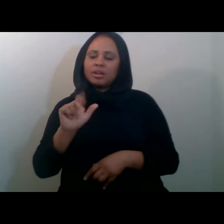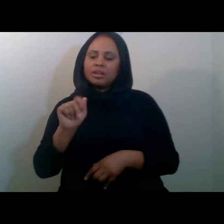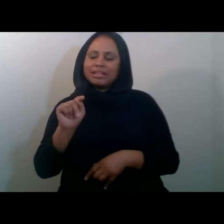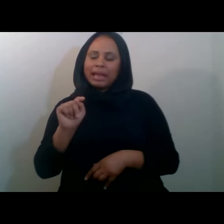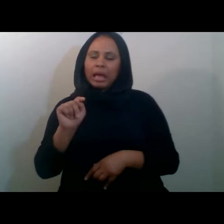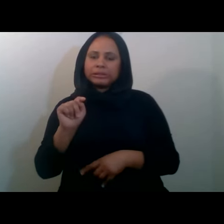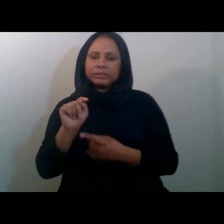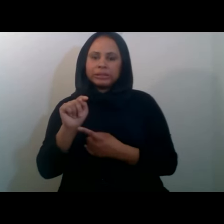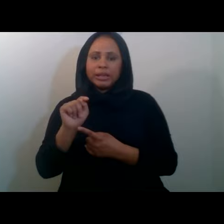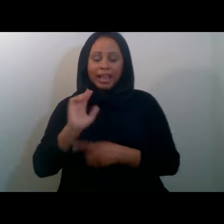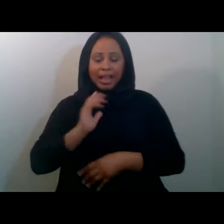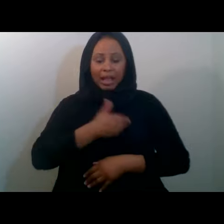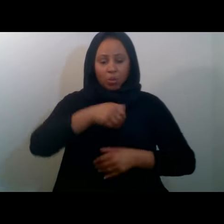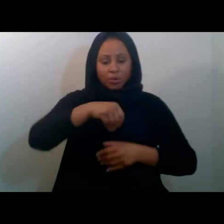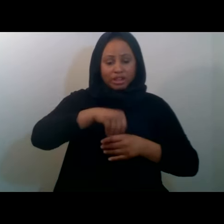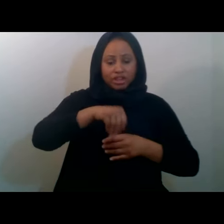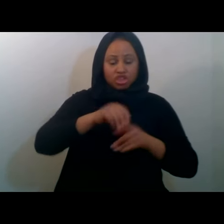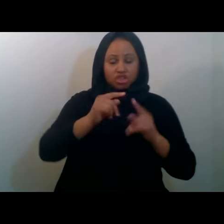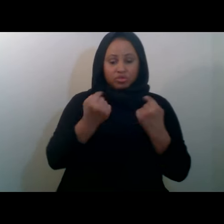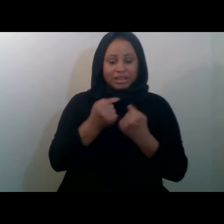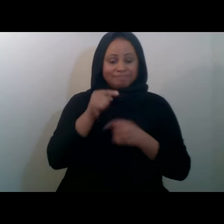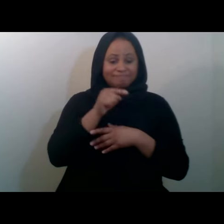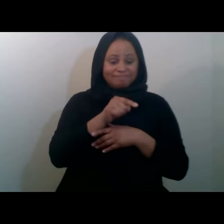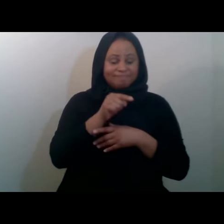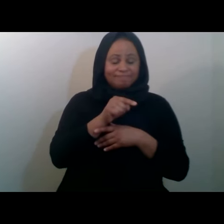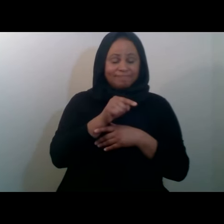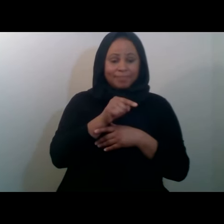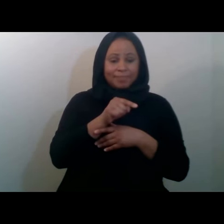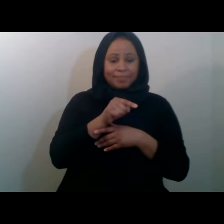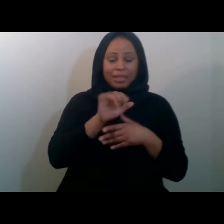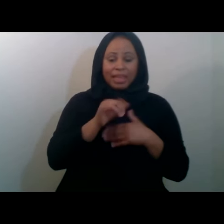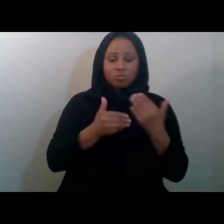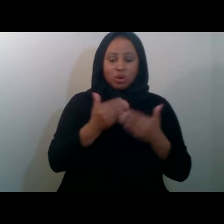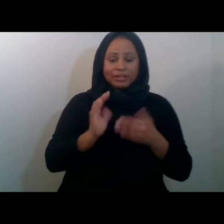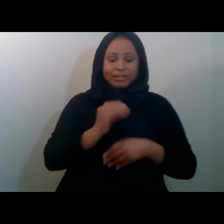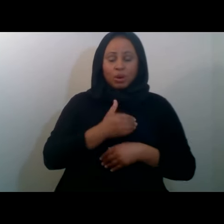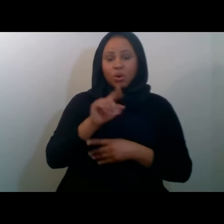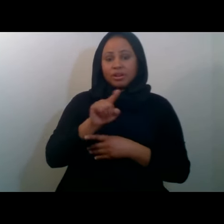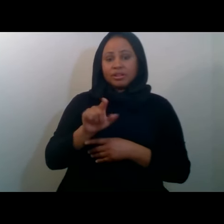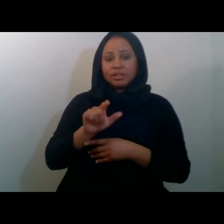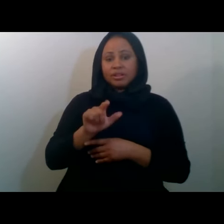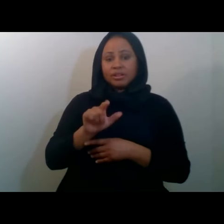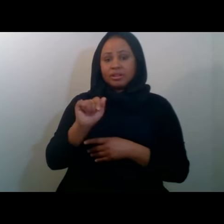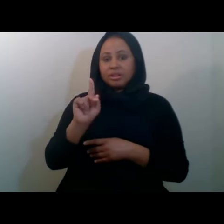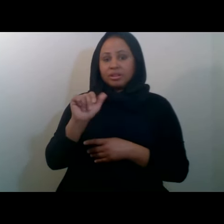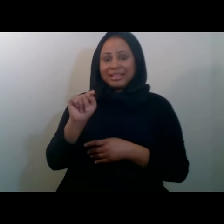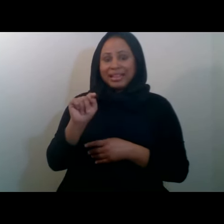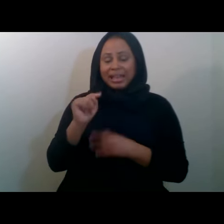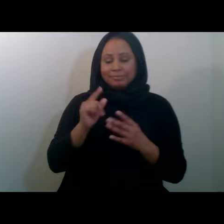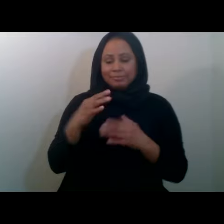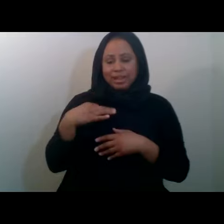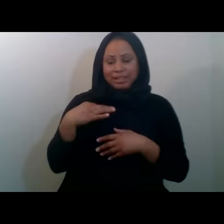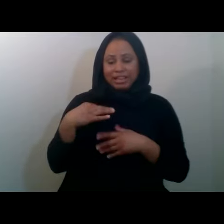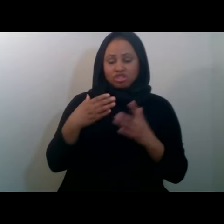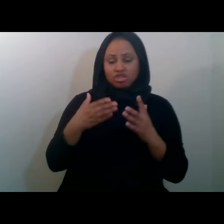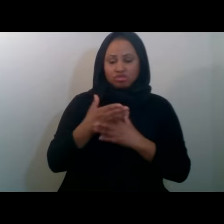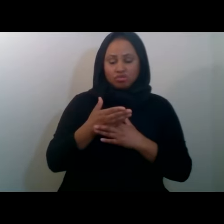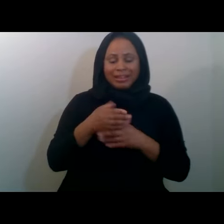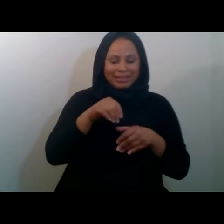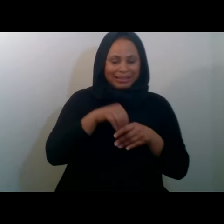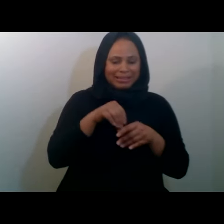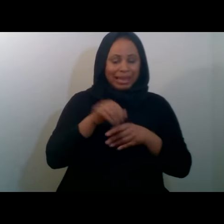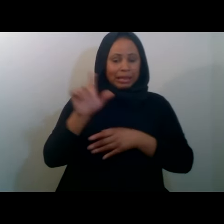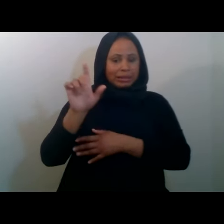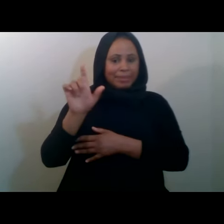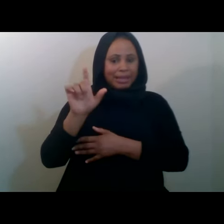our internal team that processes our Zakat applications through an internal database that we've been able to